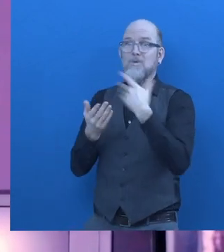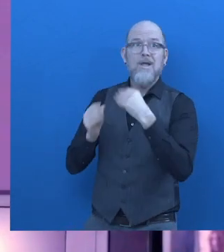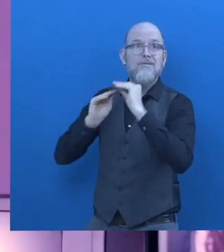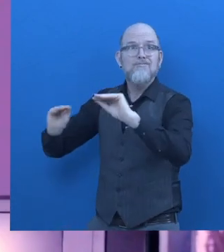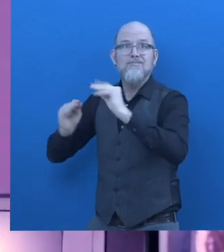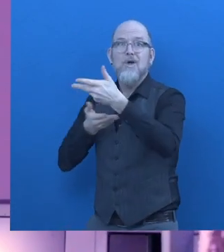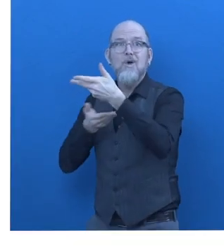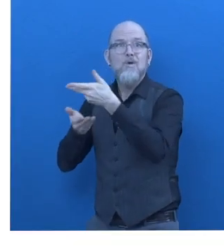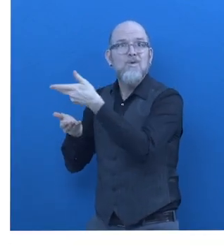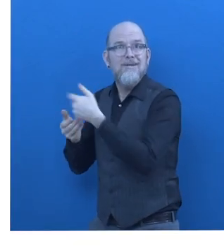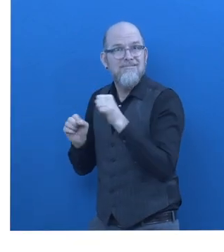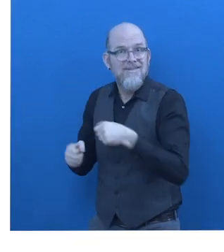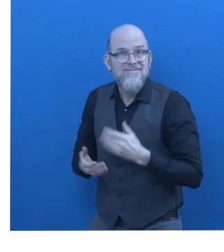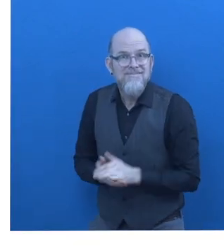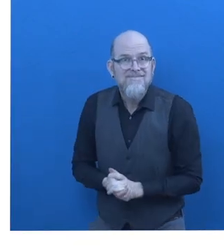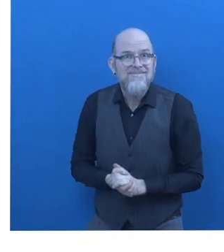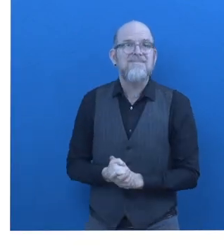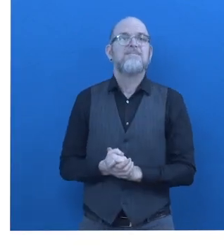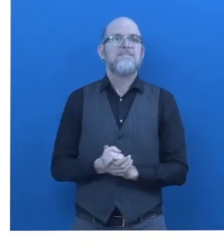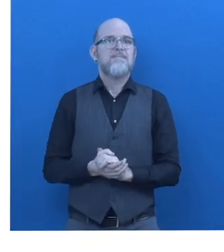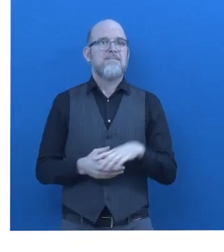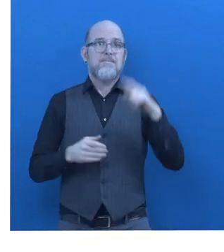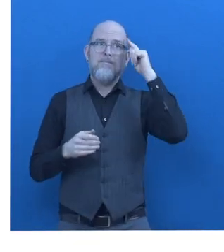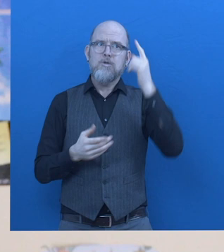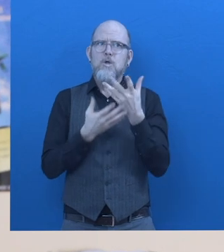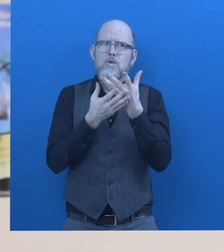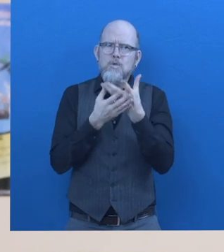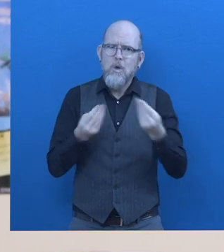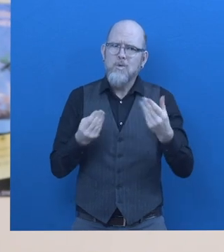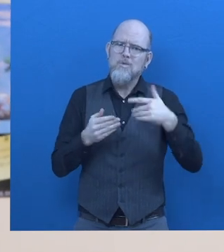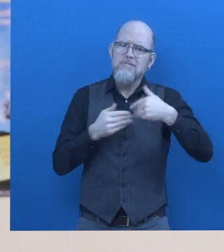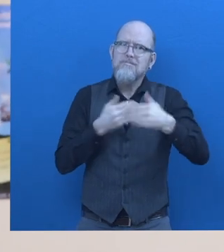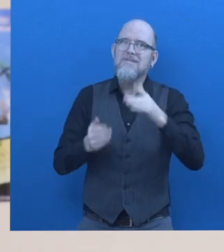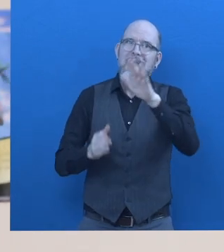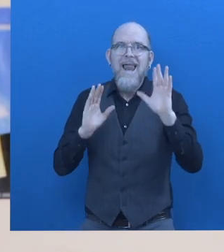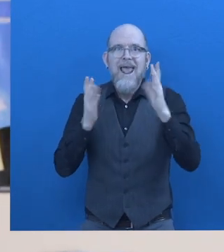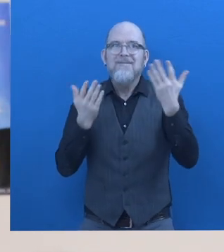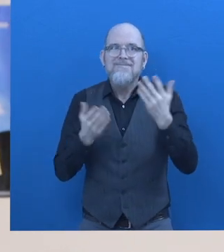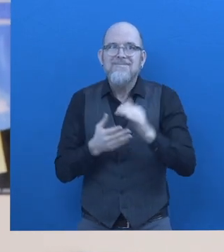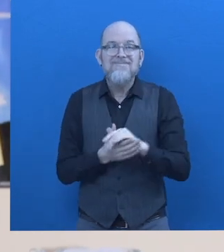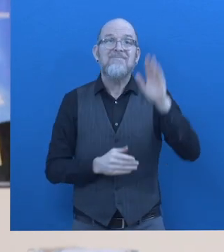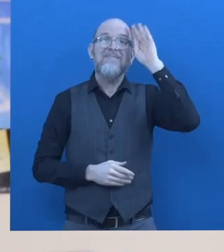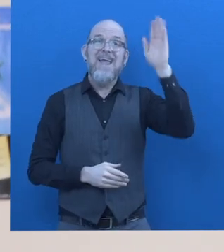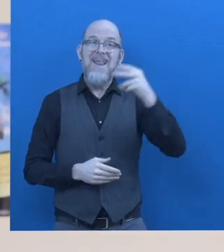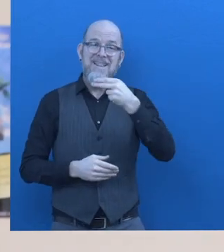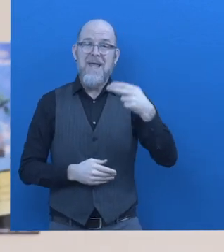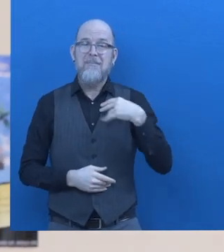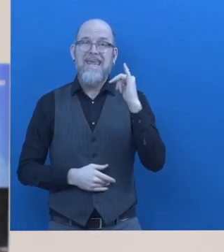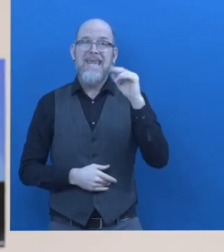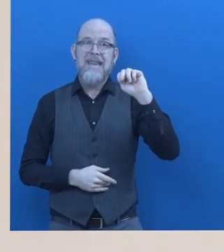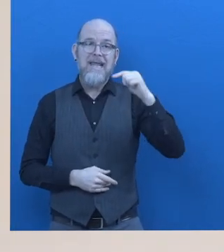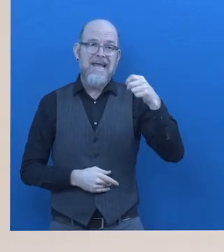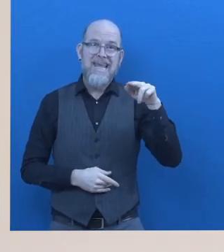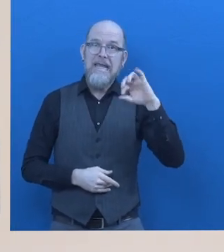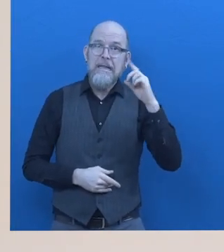to make it happen. How did this solution change your life? Ingrid. Hello. A beneficiary. My name is Ingrid. I am